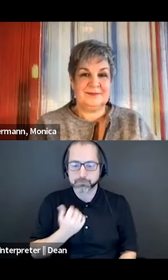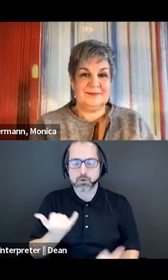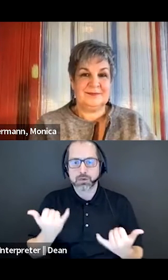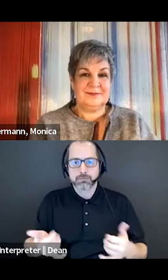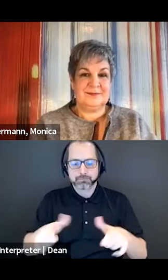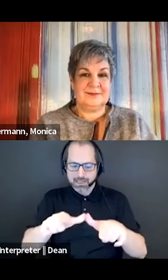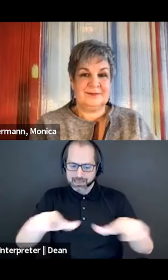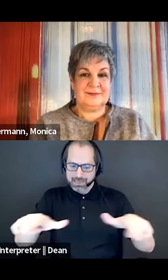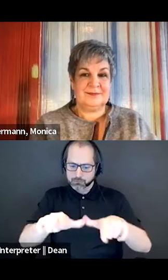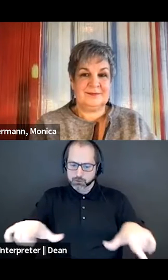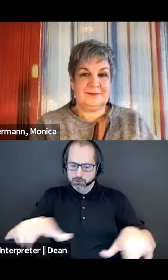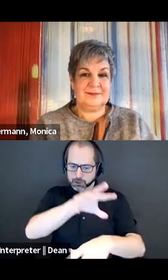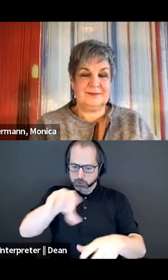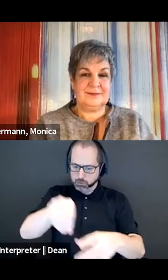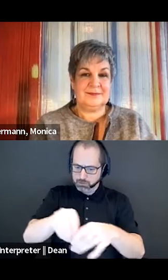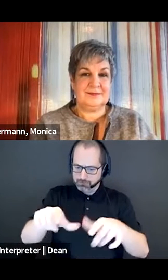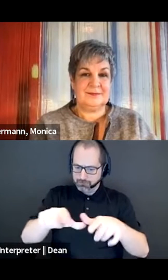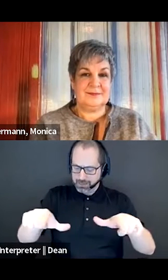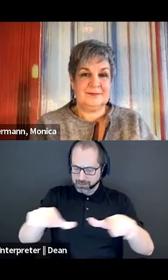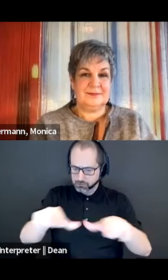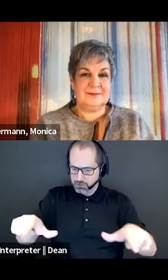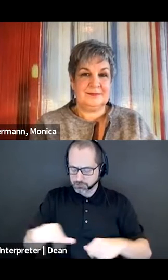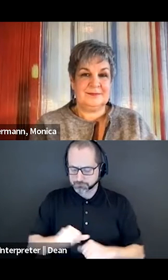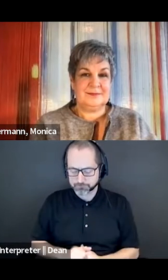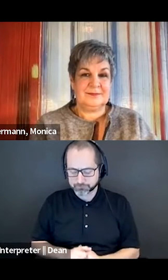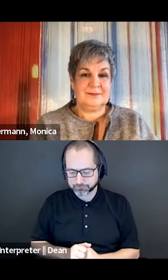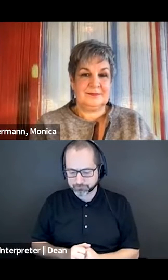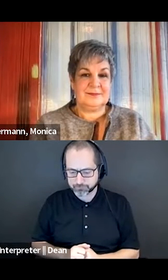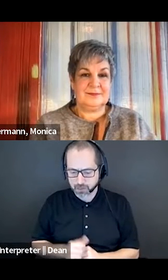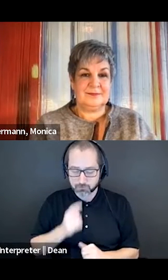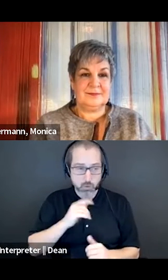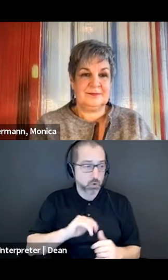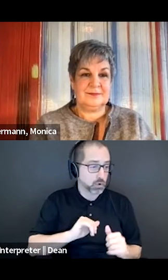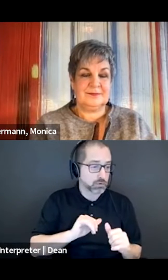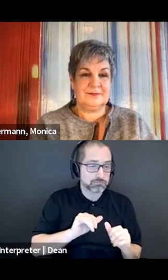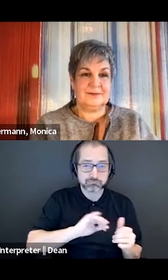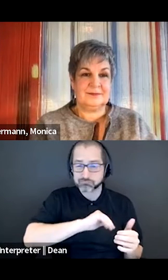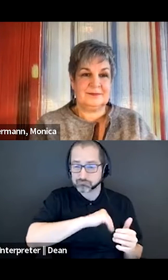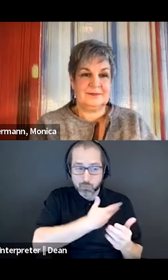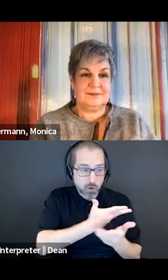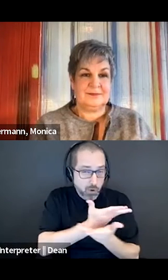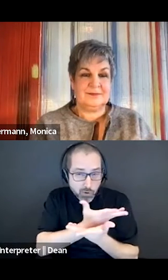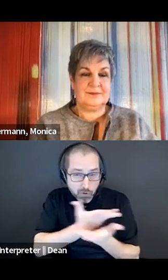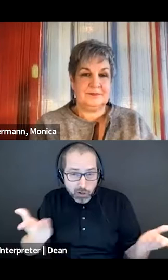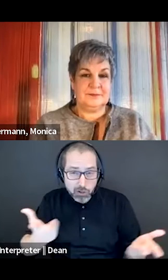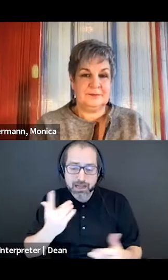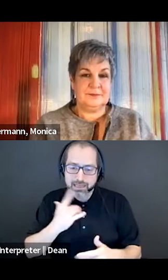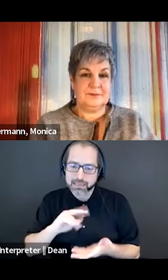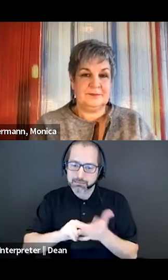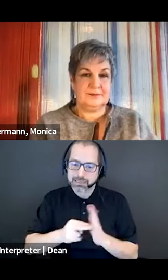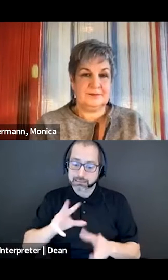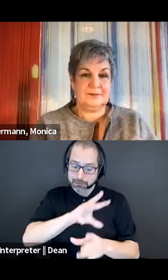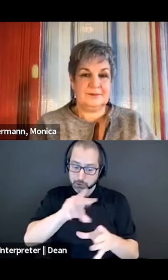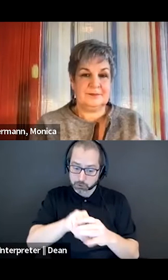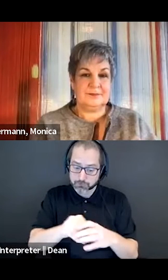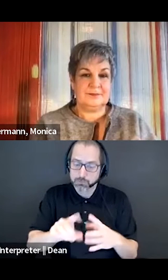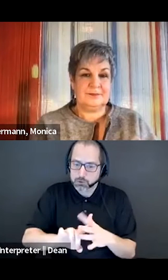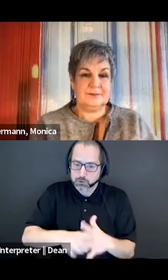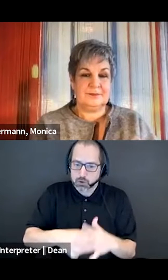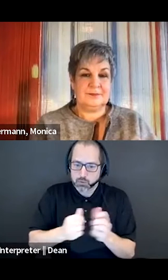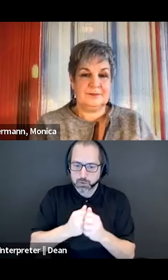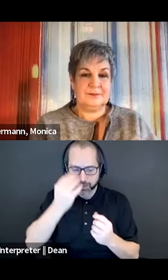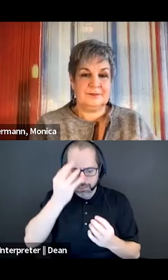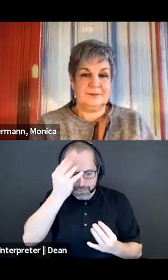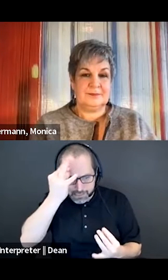to me, inclusive language across the board is both thoughtful and deliberate. And I say that on